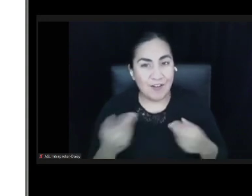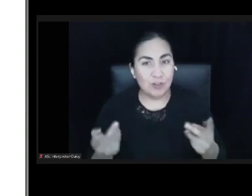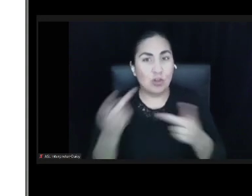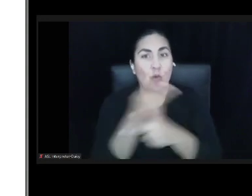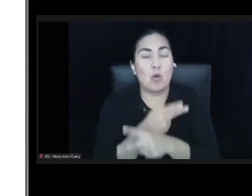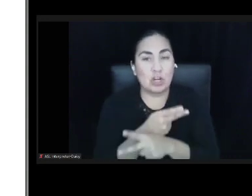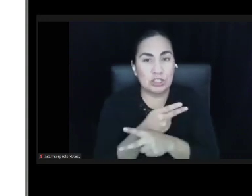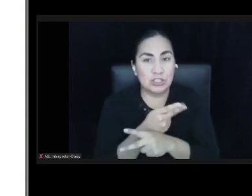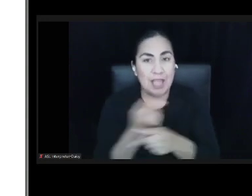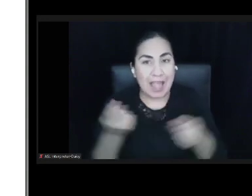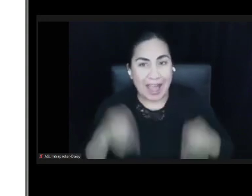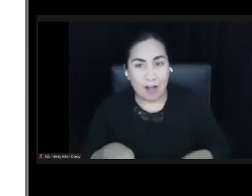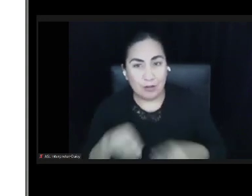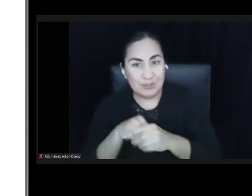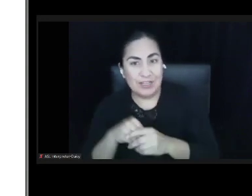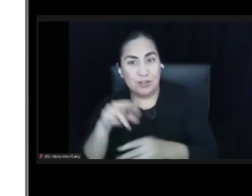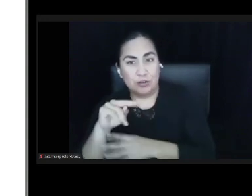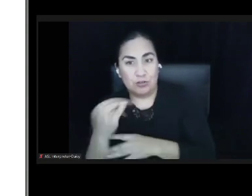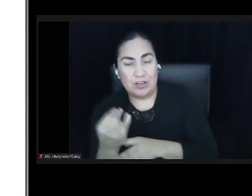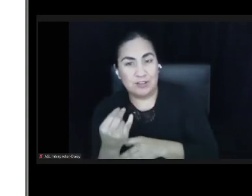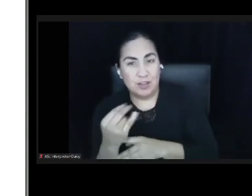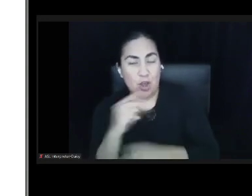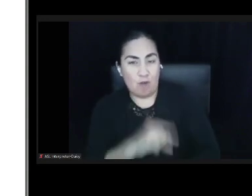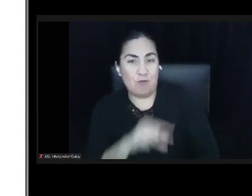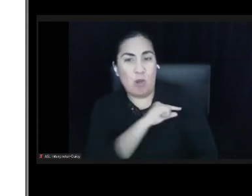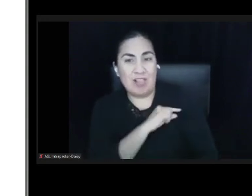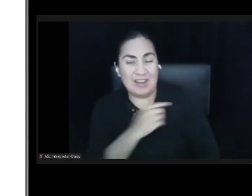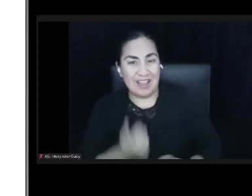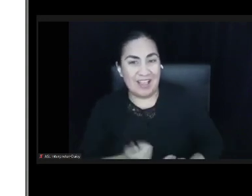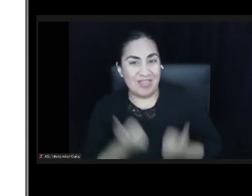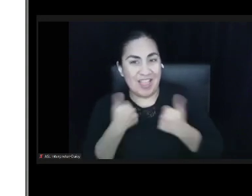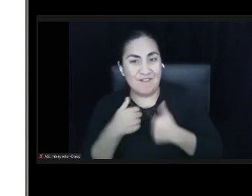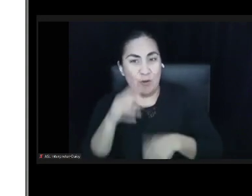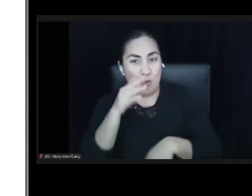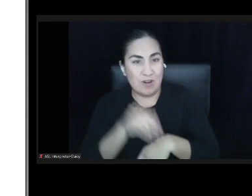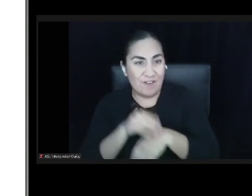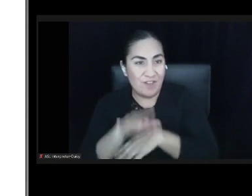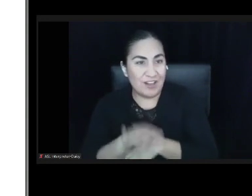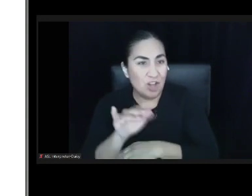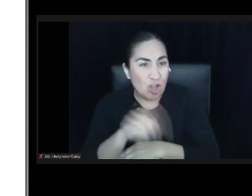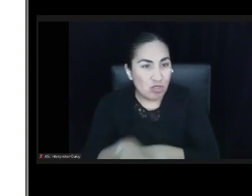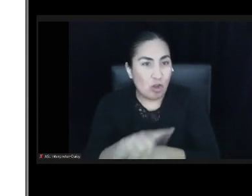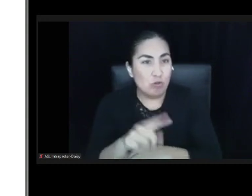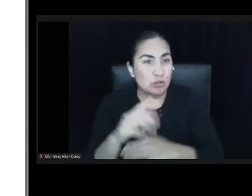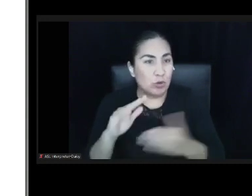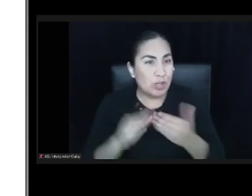every quality of life indicator. And in fact, those were communities of color.